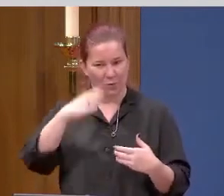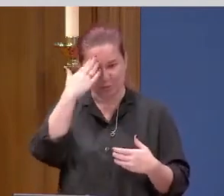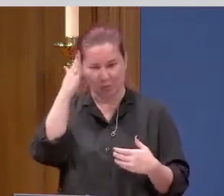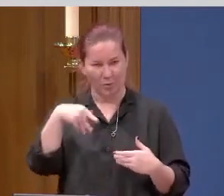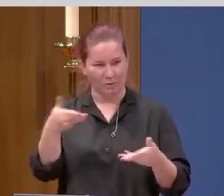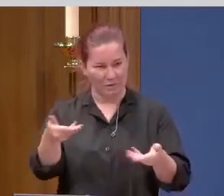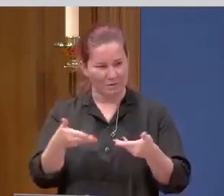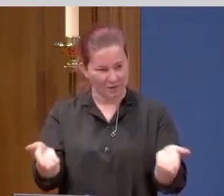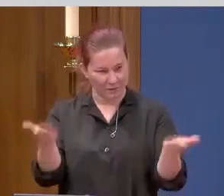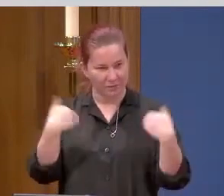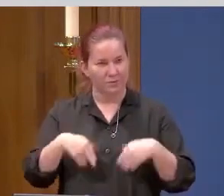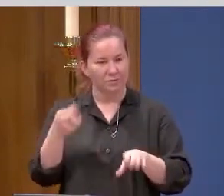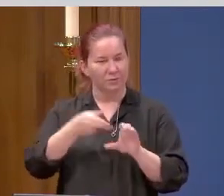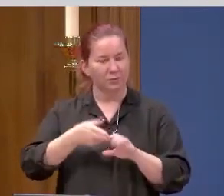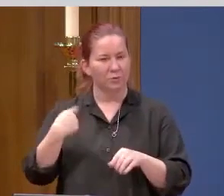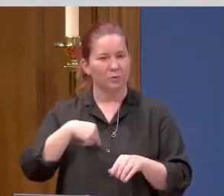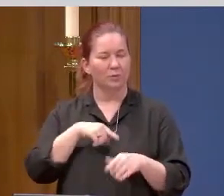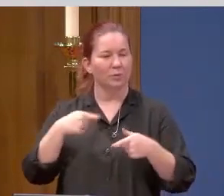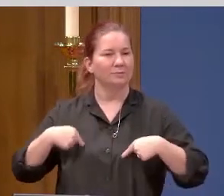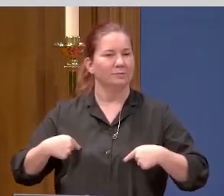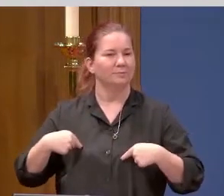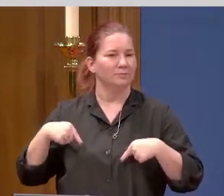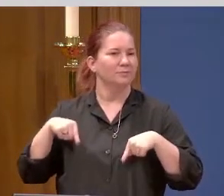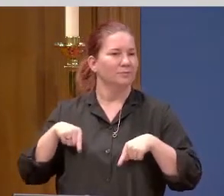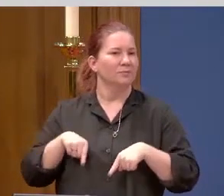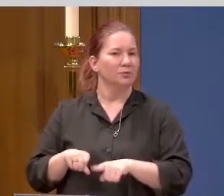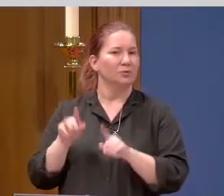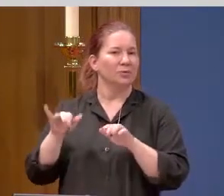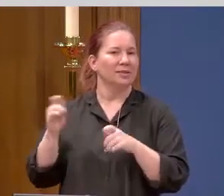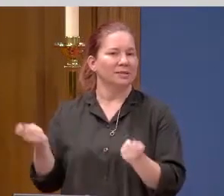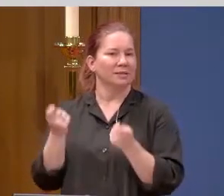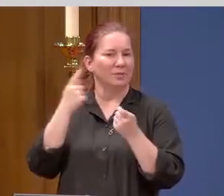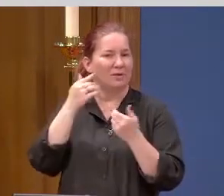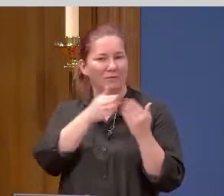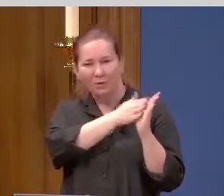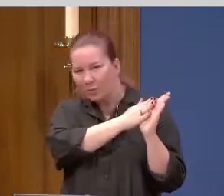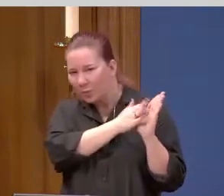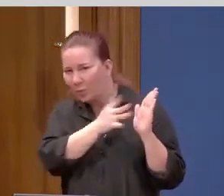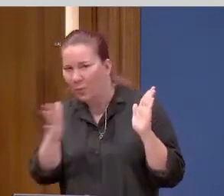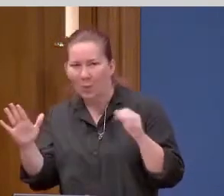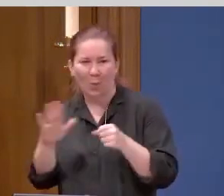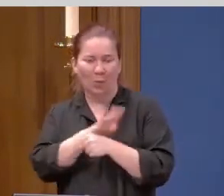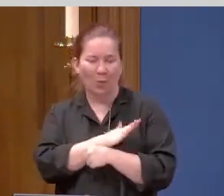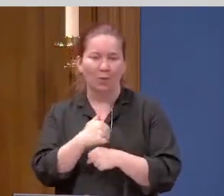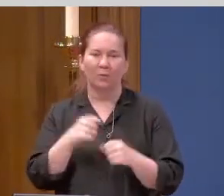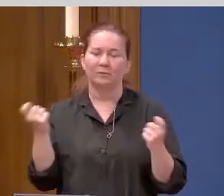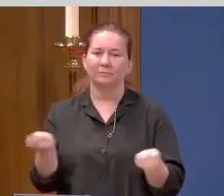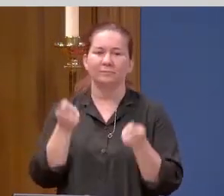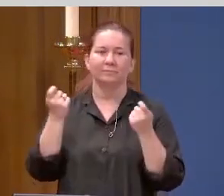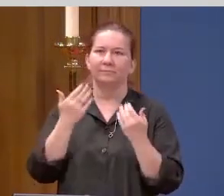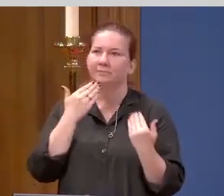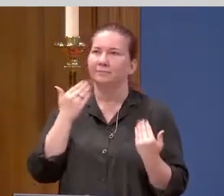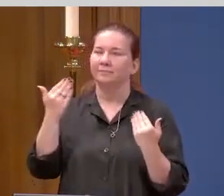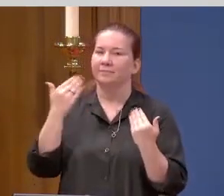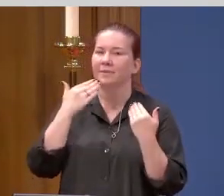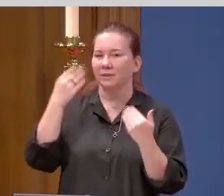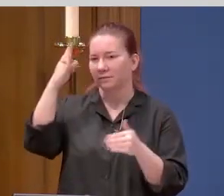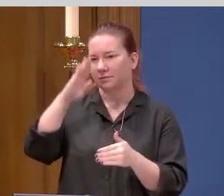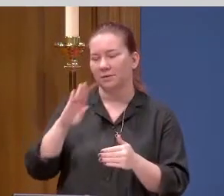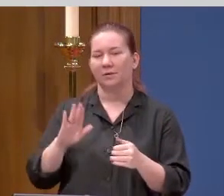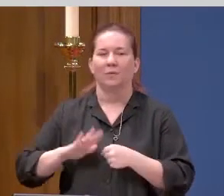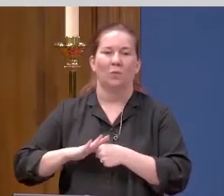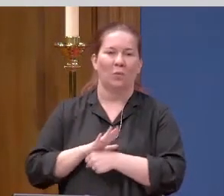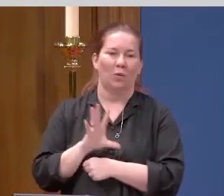join us as we celebrate all of it, as we rejoice and give thanks to God throughout the whole 50